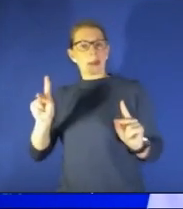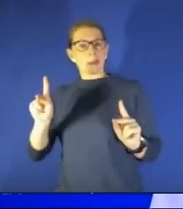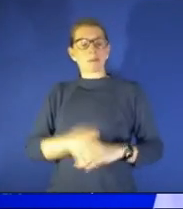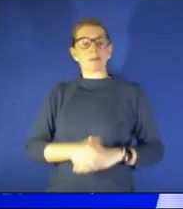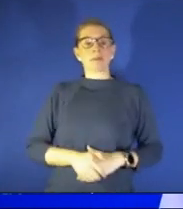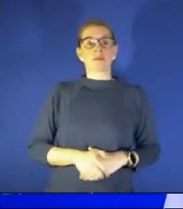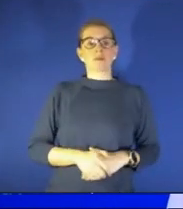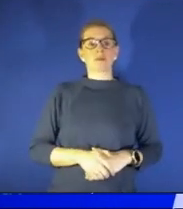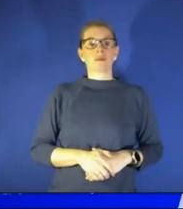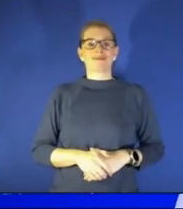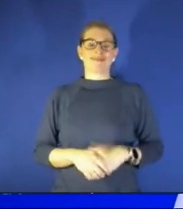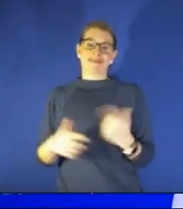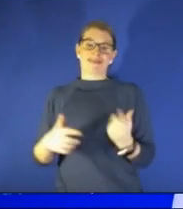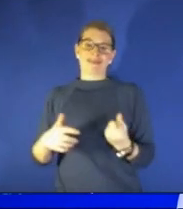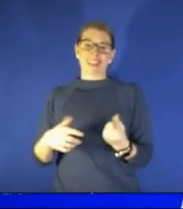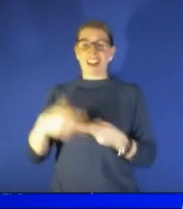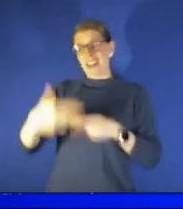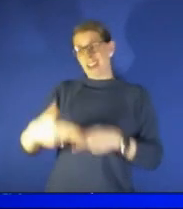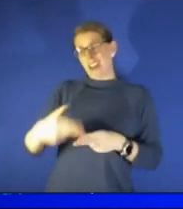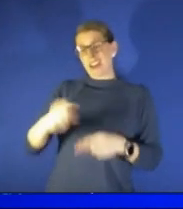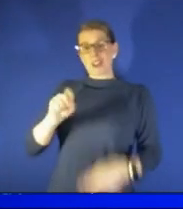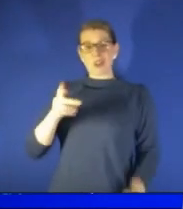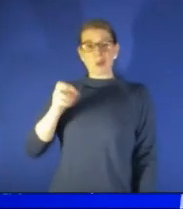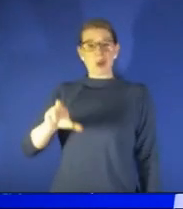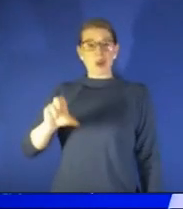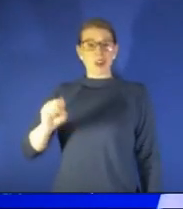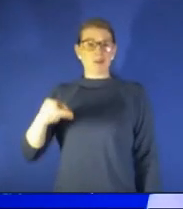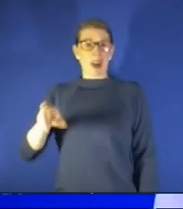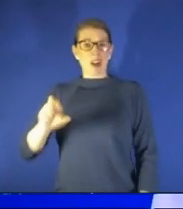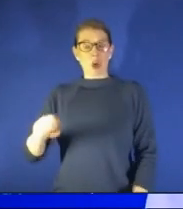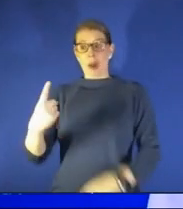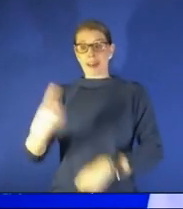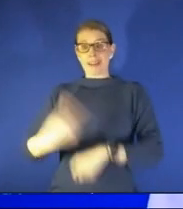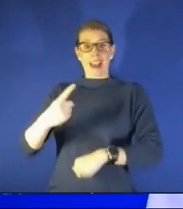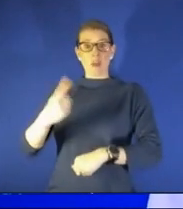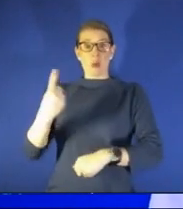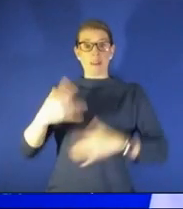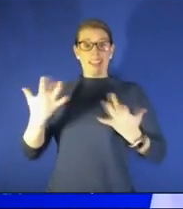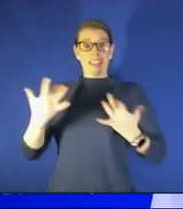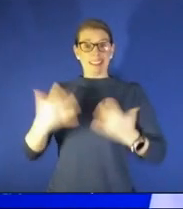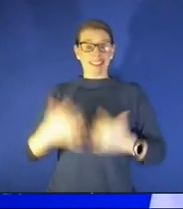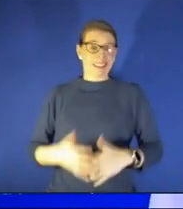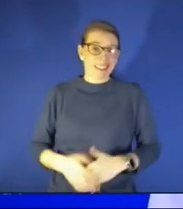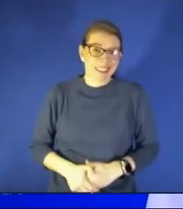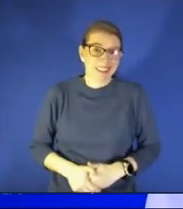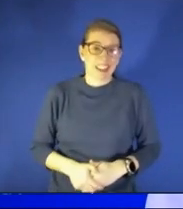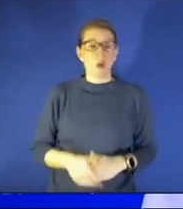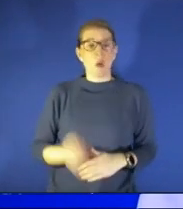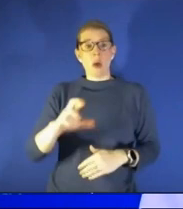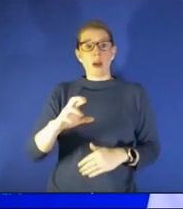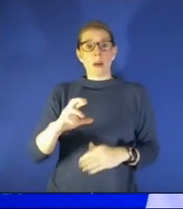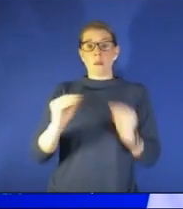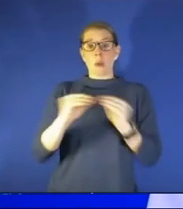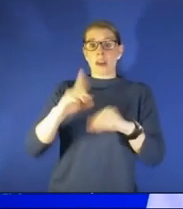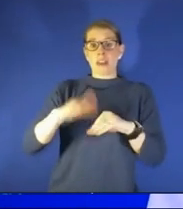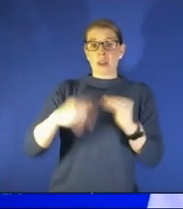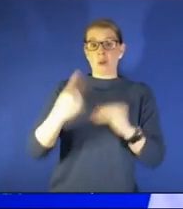say i mean are we talking about multi-day things are we talking about one event like a uh you know eating at a uh